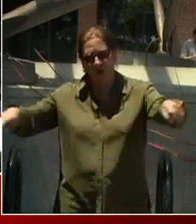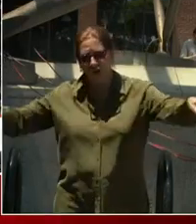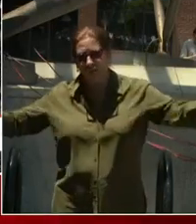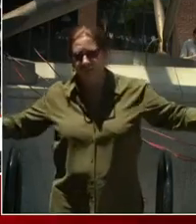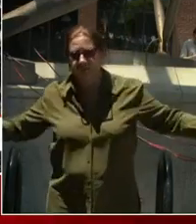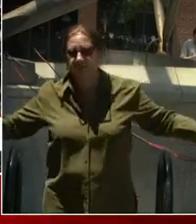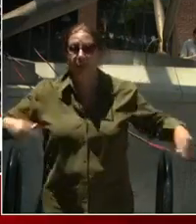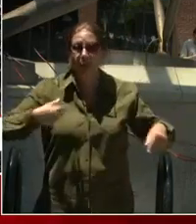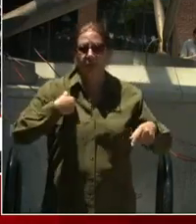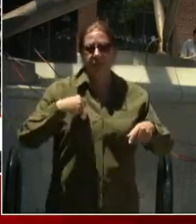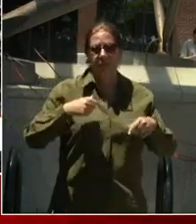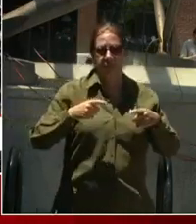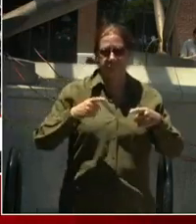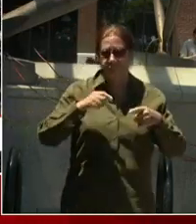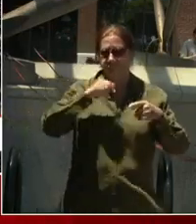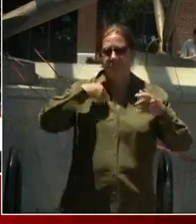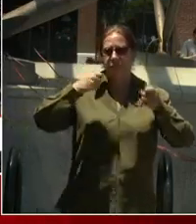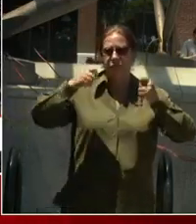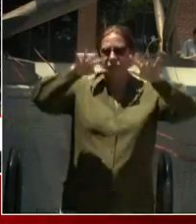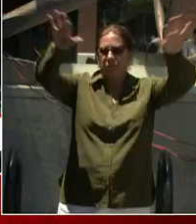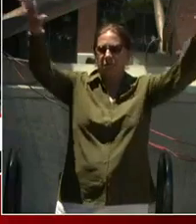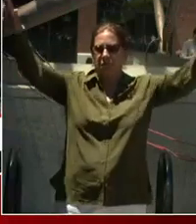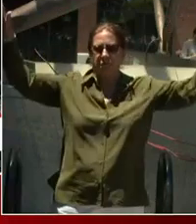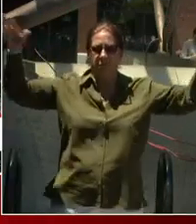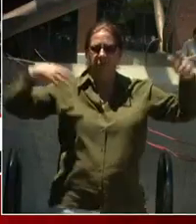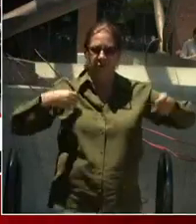pay grade right now.